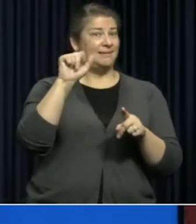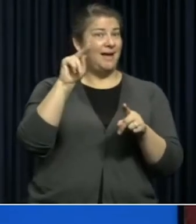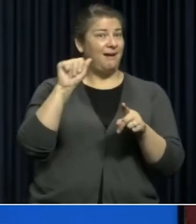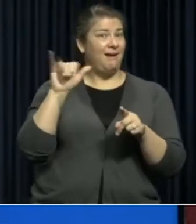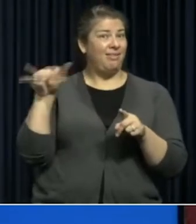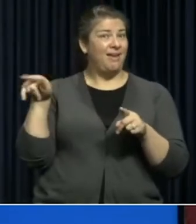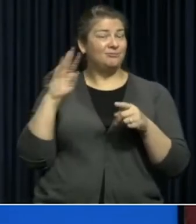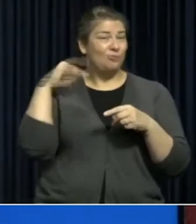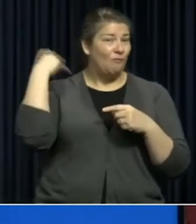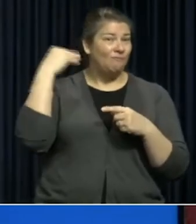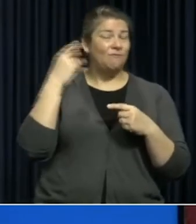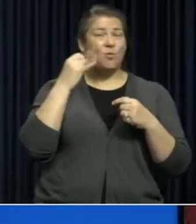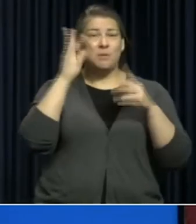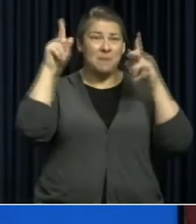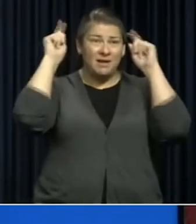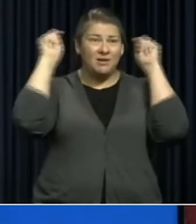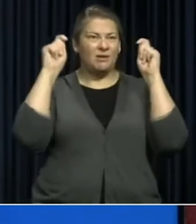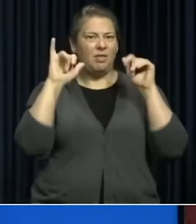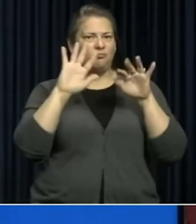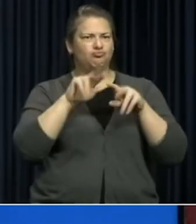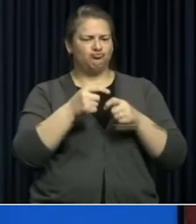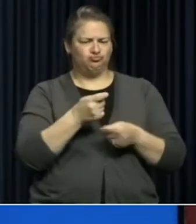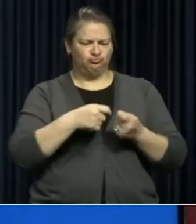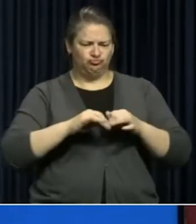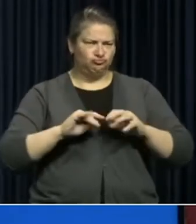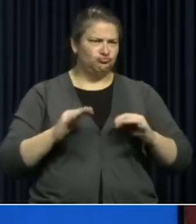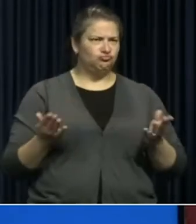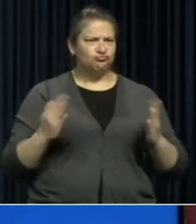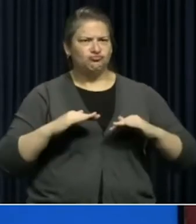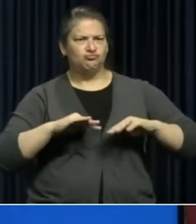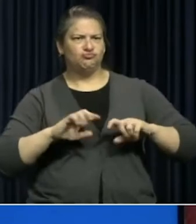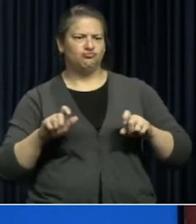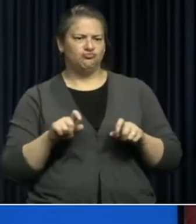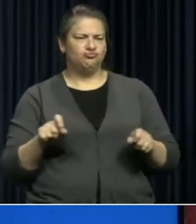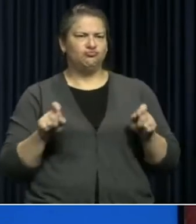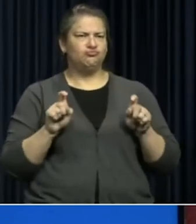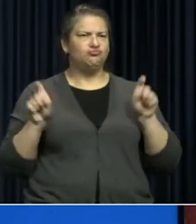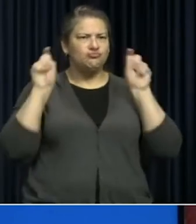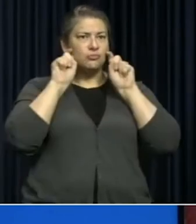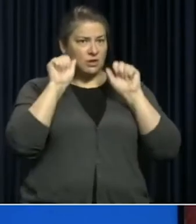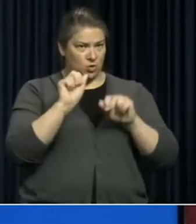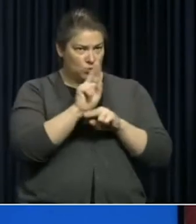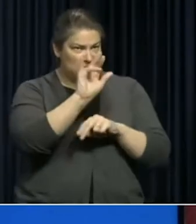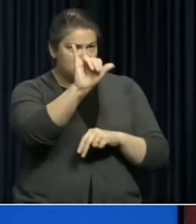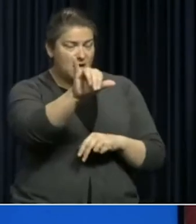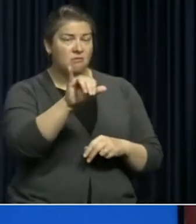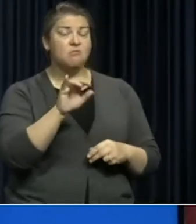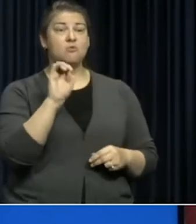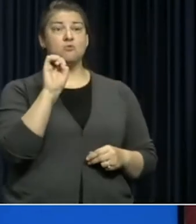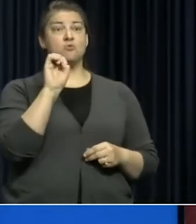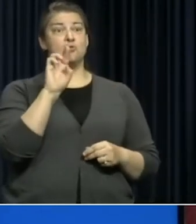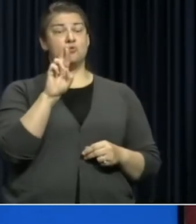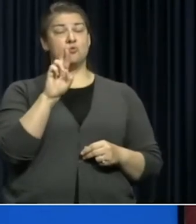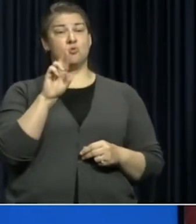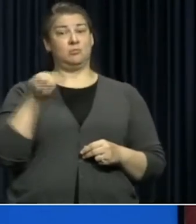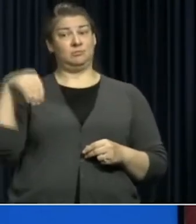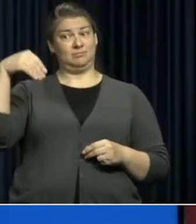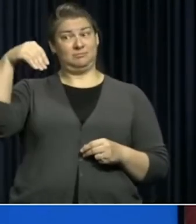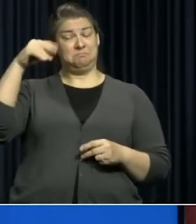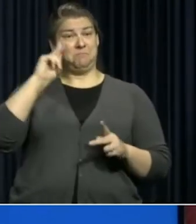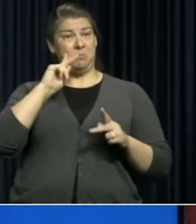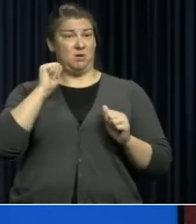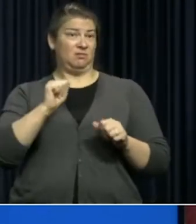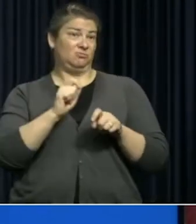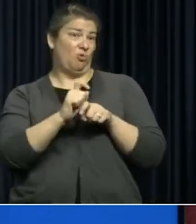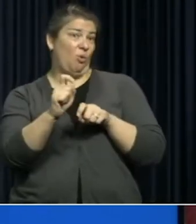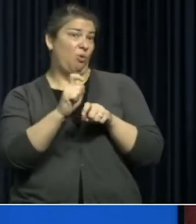Andrea showed you how to make it home into a mask and it just requires a bandana and rubber bands or these which a lot of people can probably